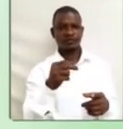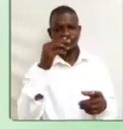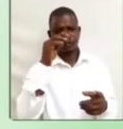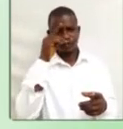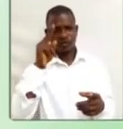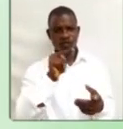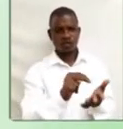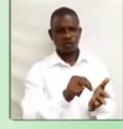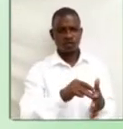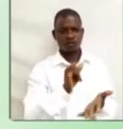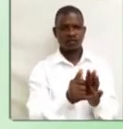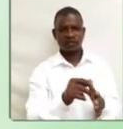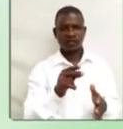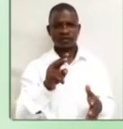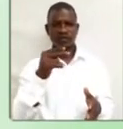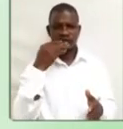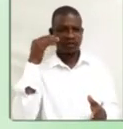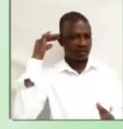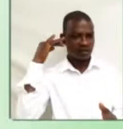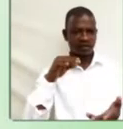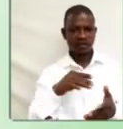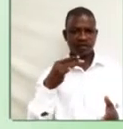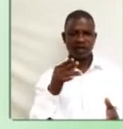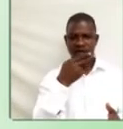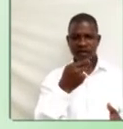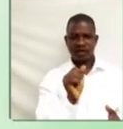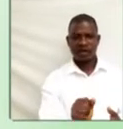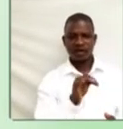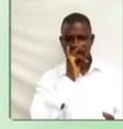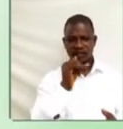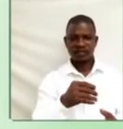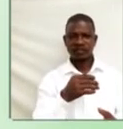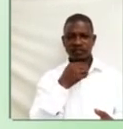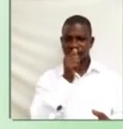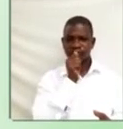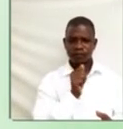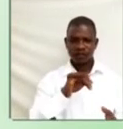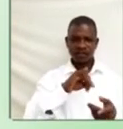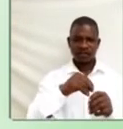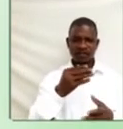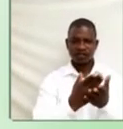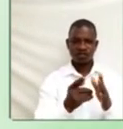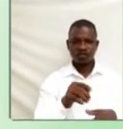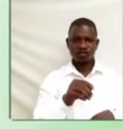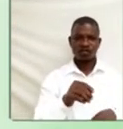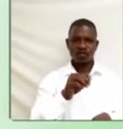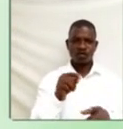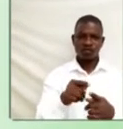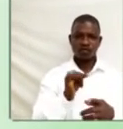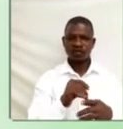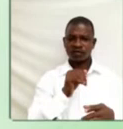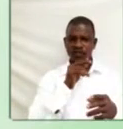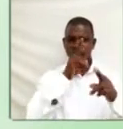Note. Sound H is silent in some words like honor,